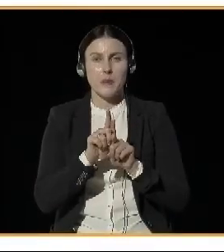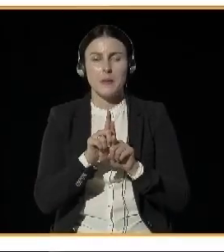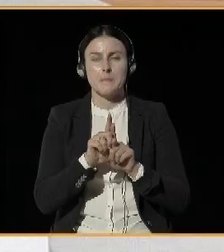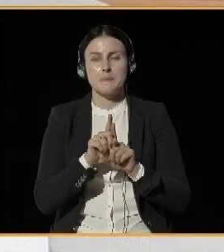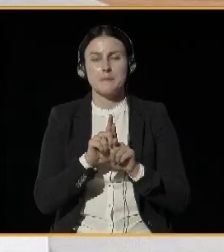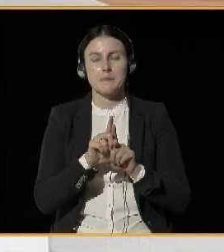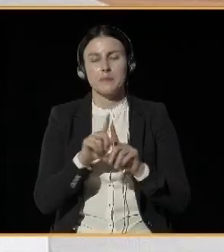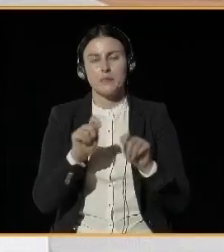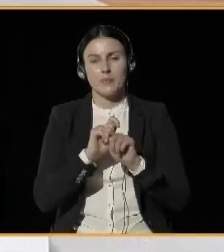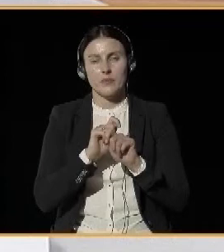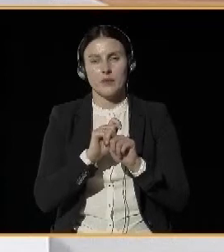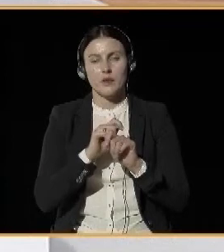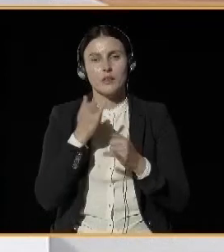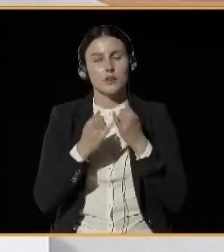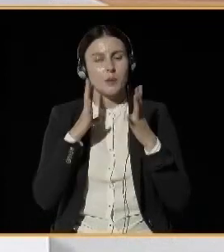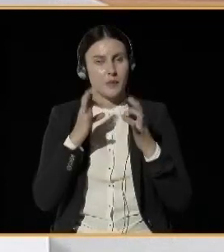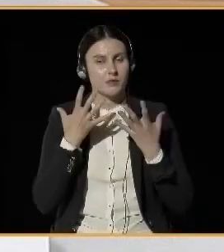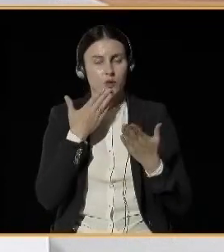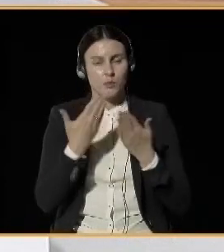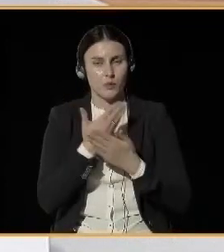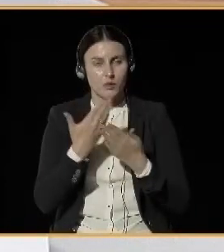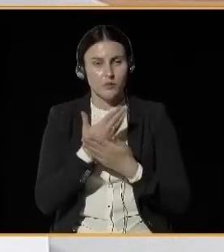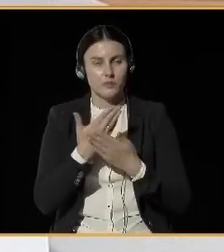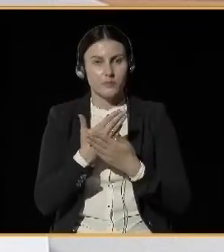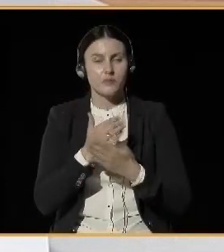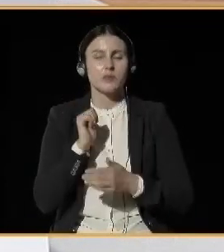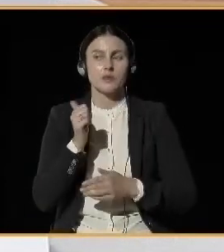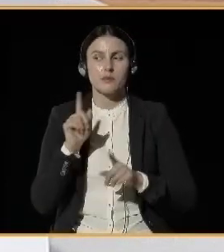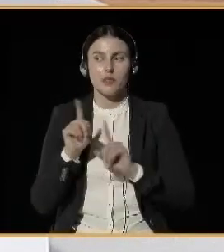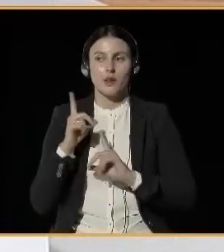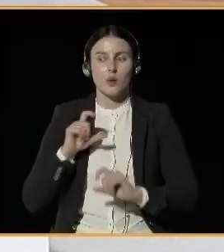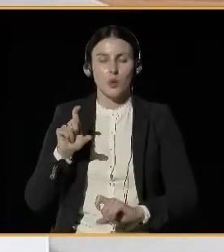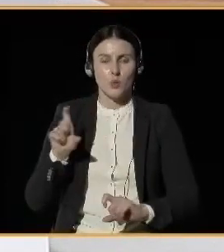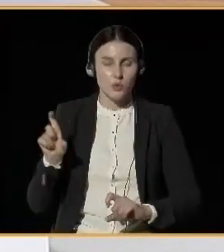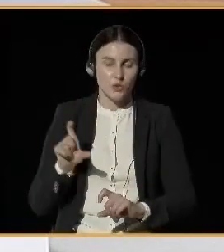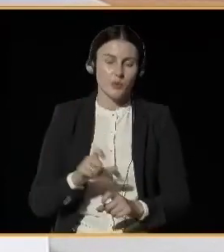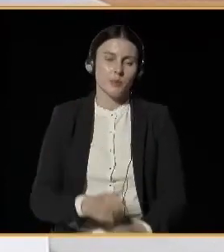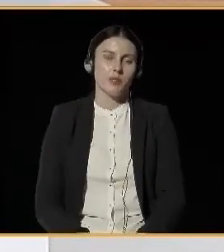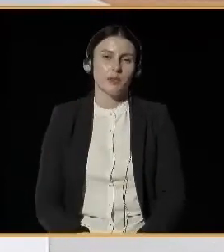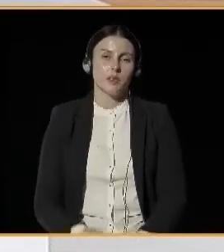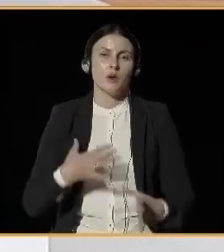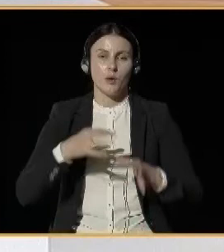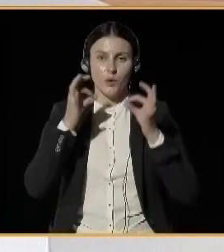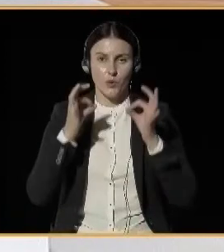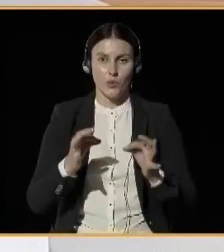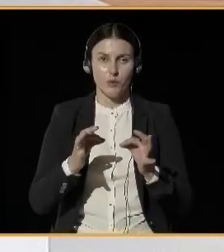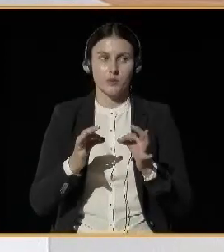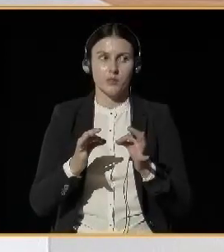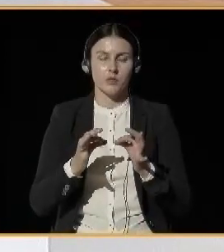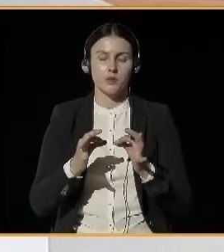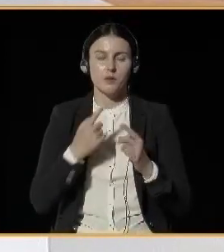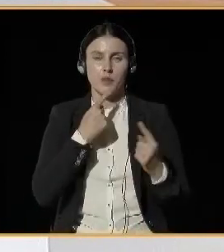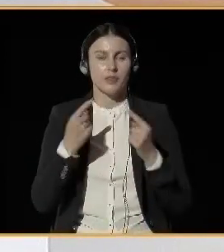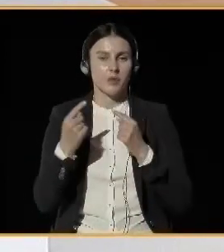during the short break that I will invite you in just a minute. And as Magdalena Baborska-Narozny already mentioned,